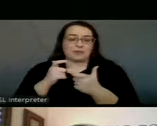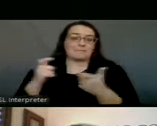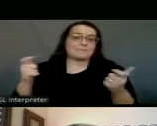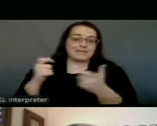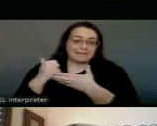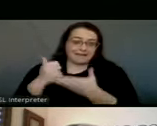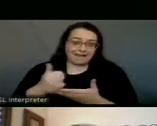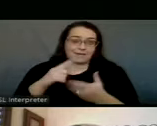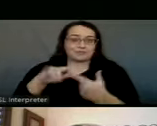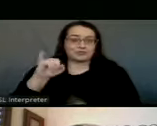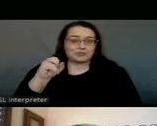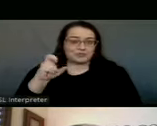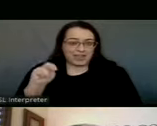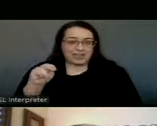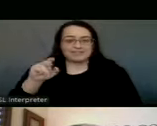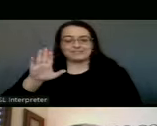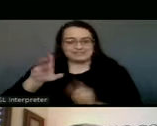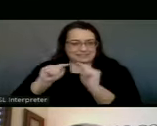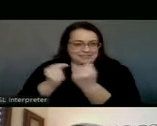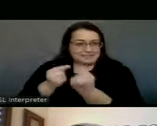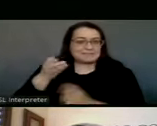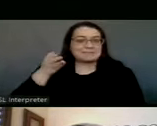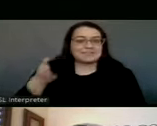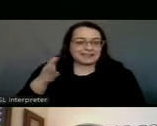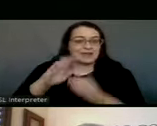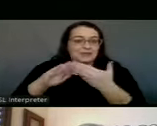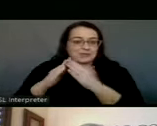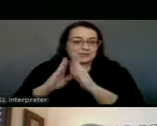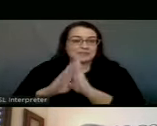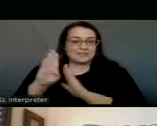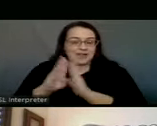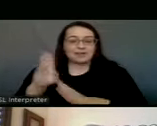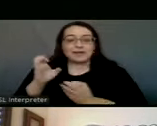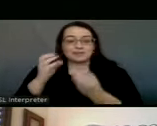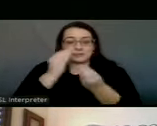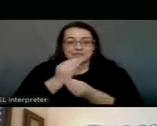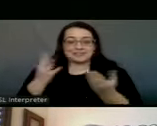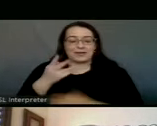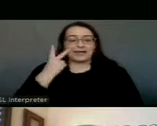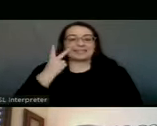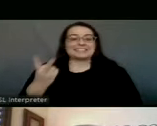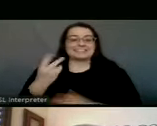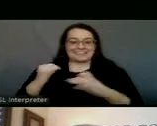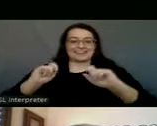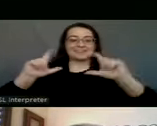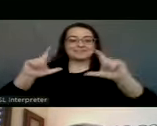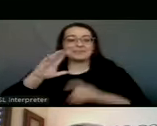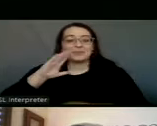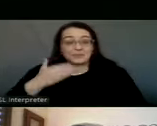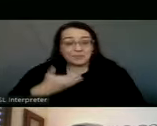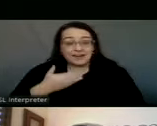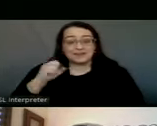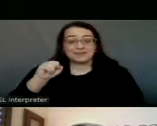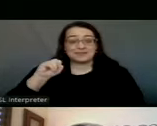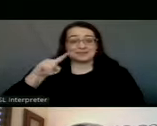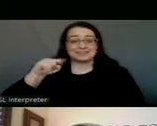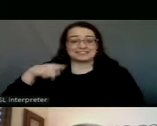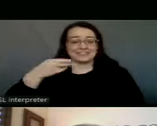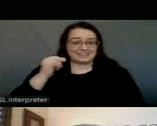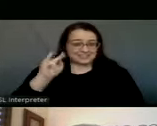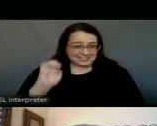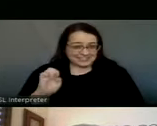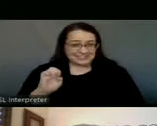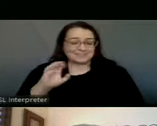to Jason Rillsberger and the rest of the team there. So I just wanted to say, and there she is right there. Stephanie, welcome to the organization.